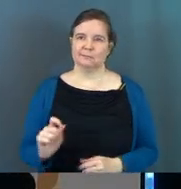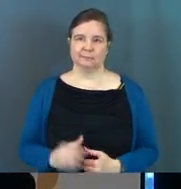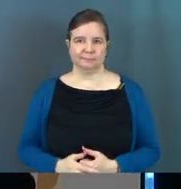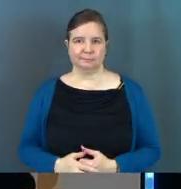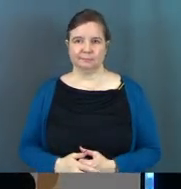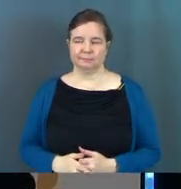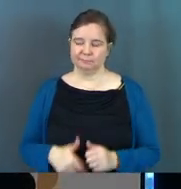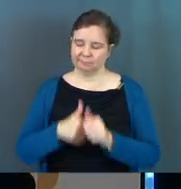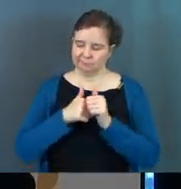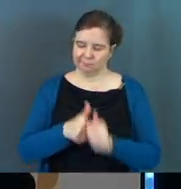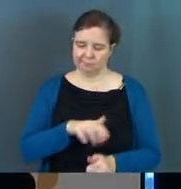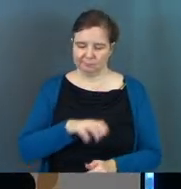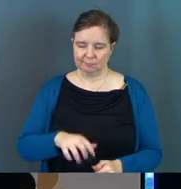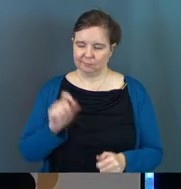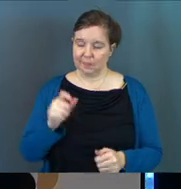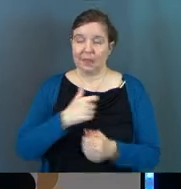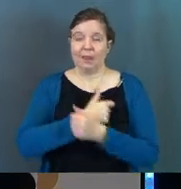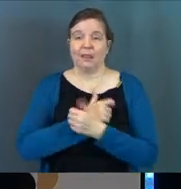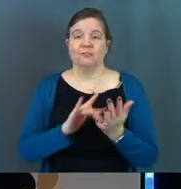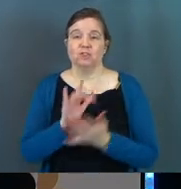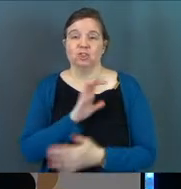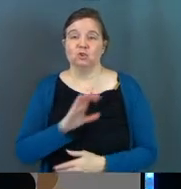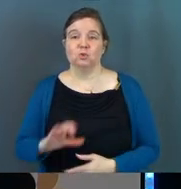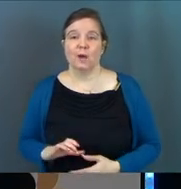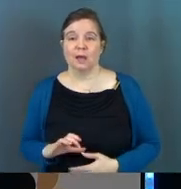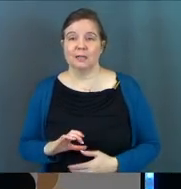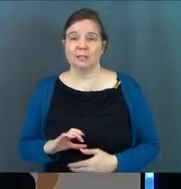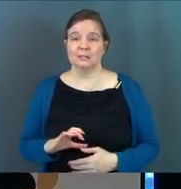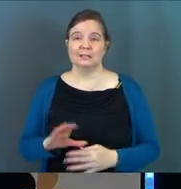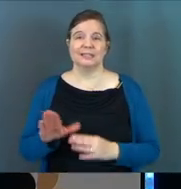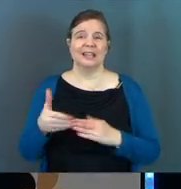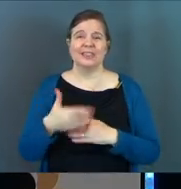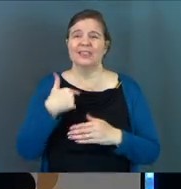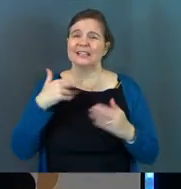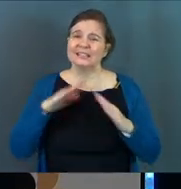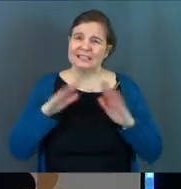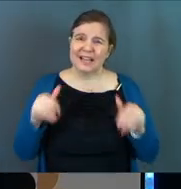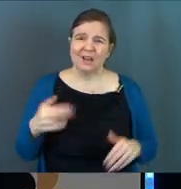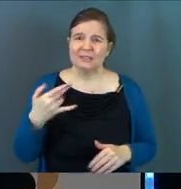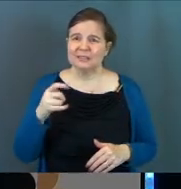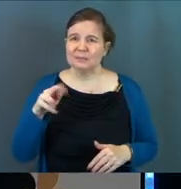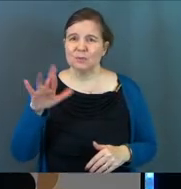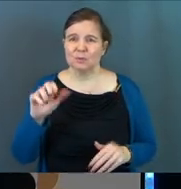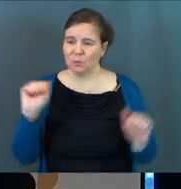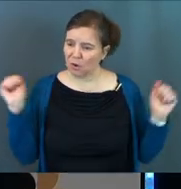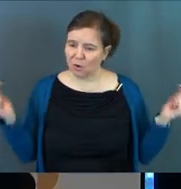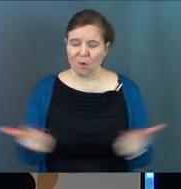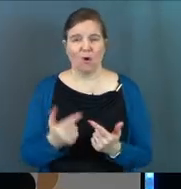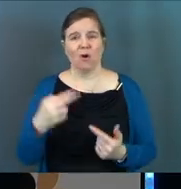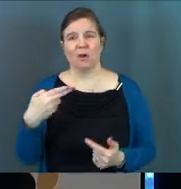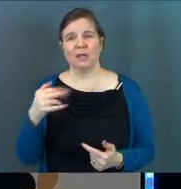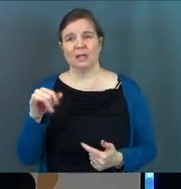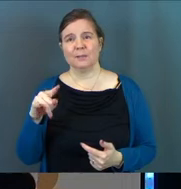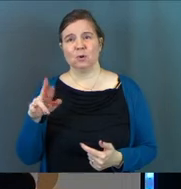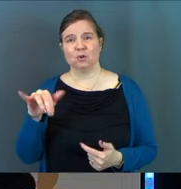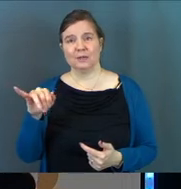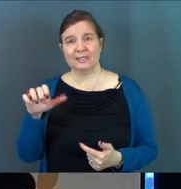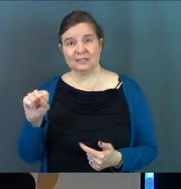How about we could just be people that love Jesus Christ? Hypocrites? This is a house of hypocrites. We're just hypocrites, are we not?